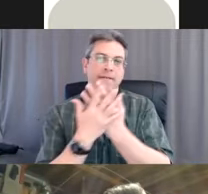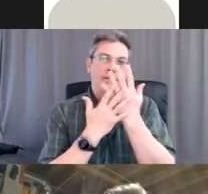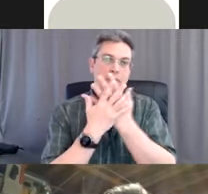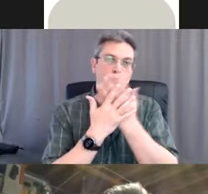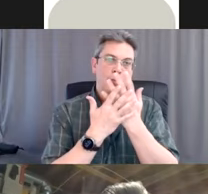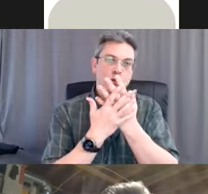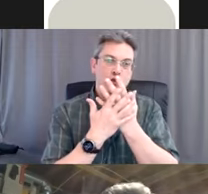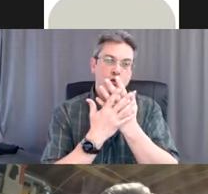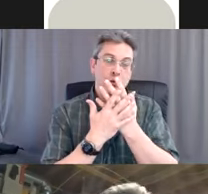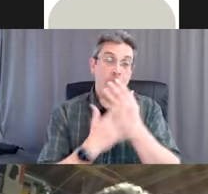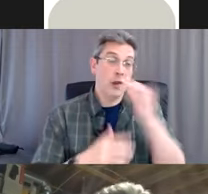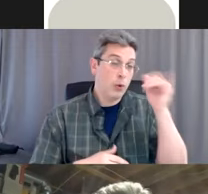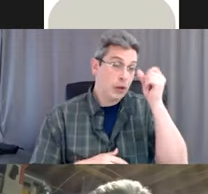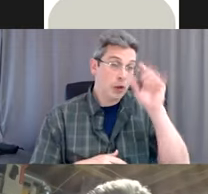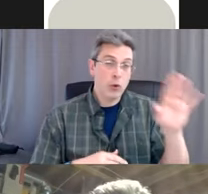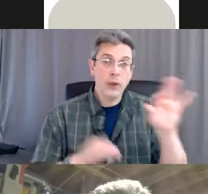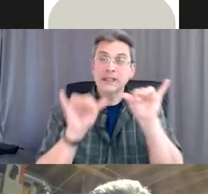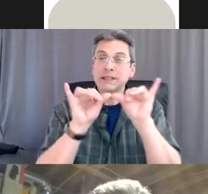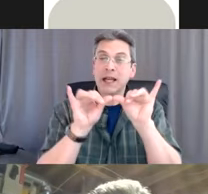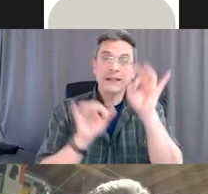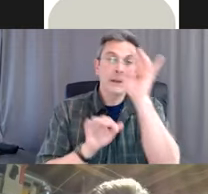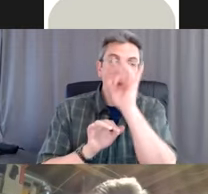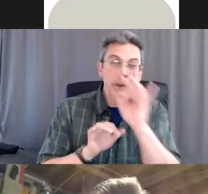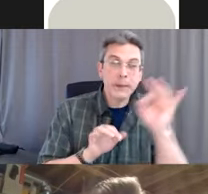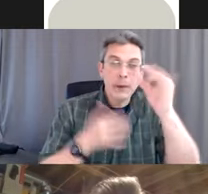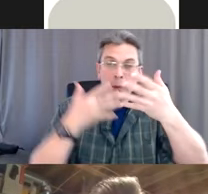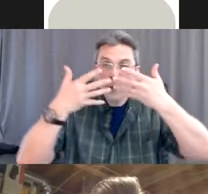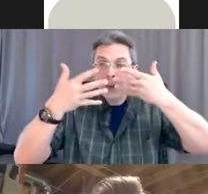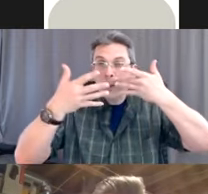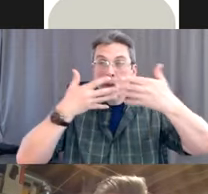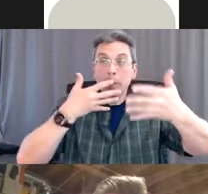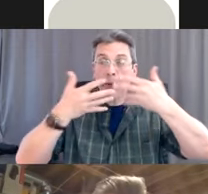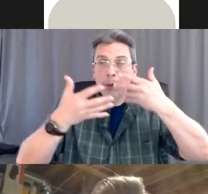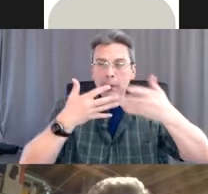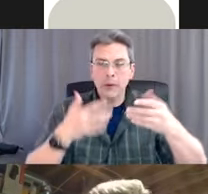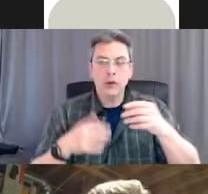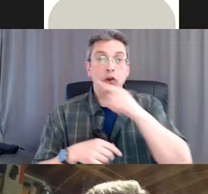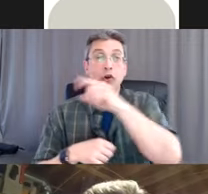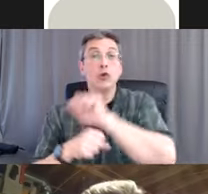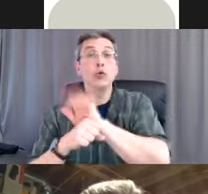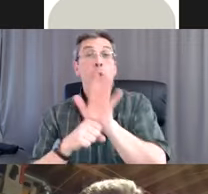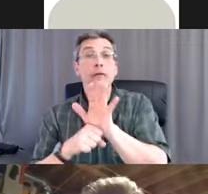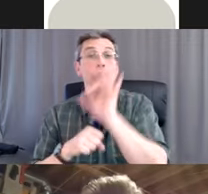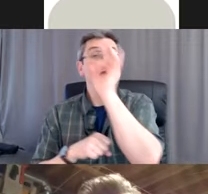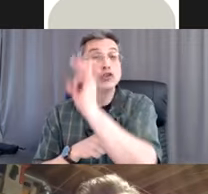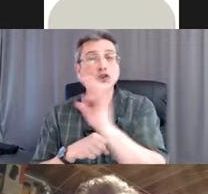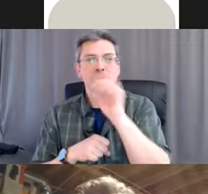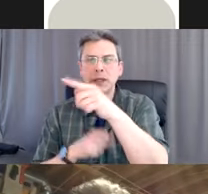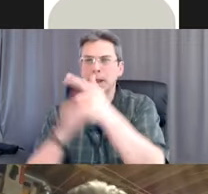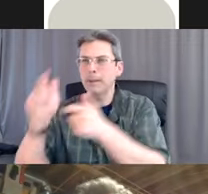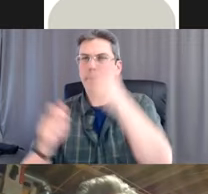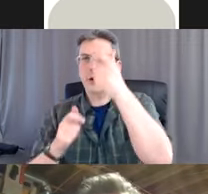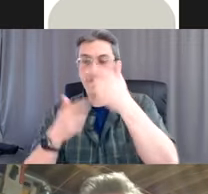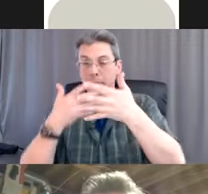size of germ, if we want to say. If you read other scientific studies, they say